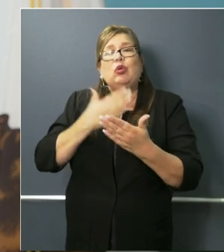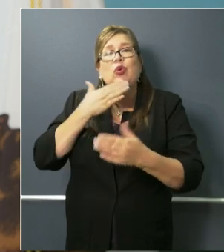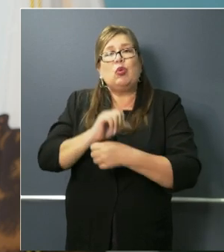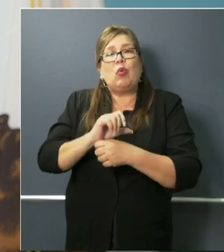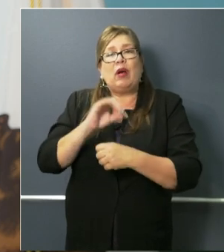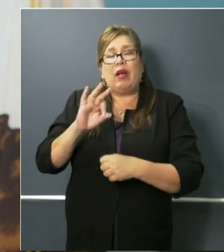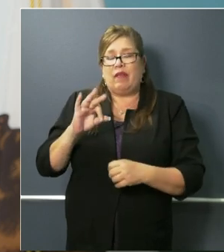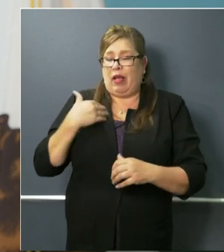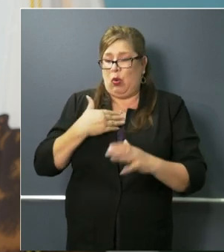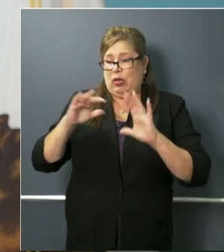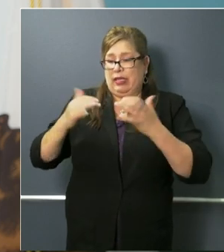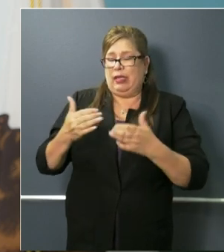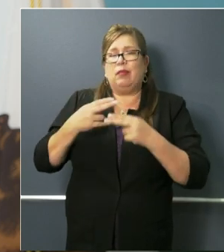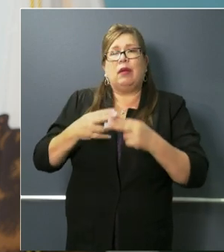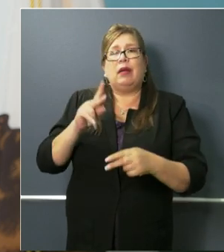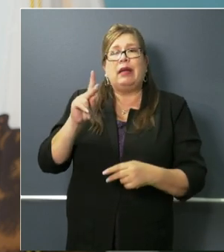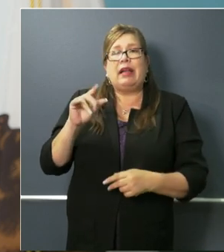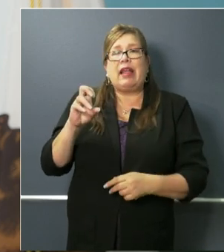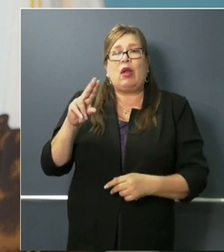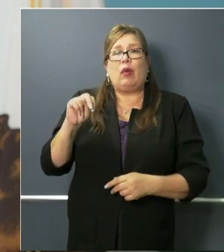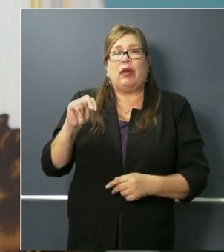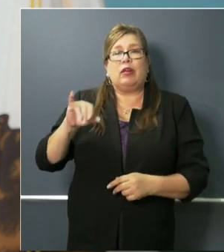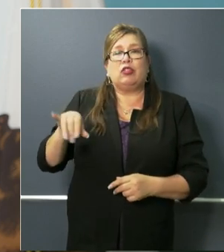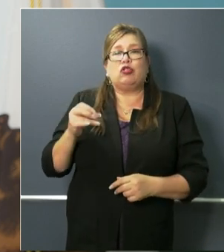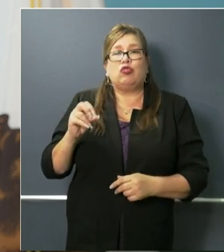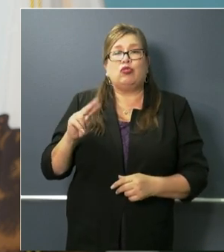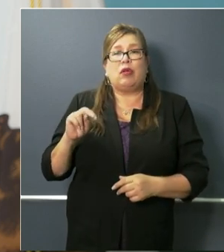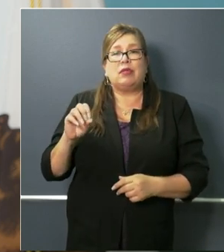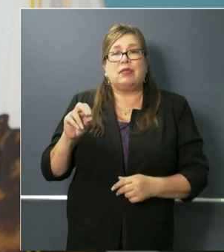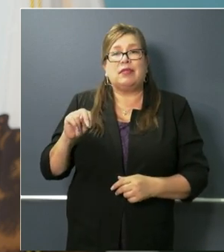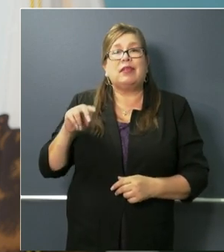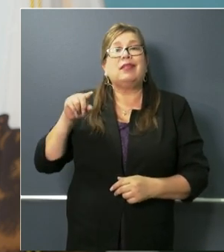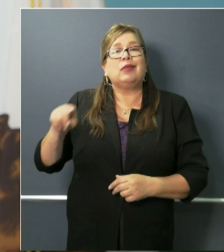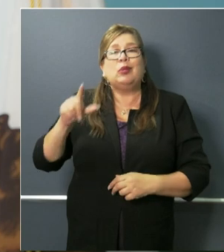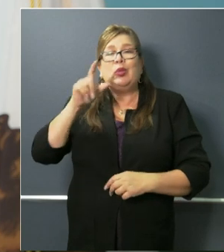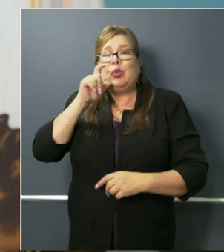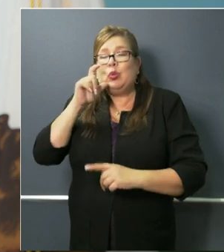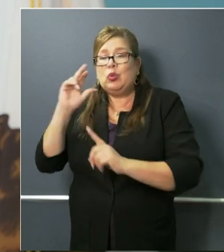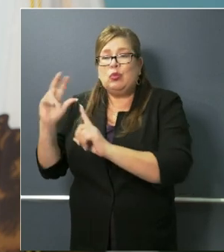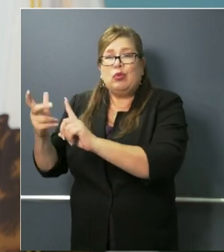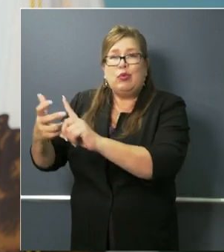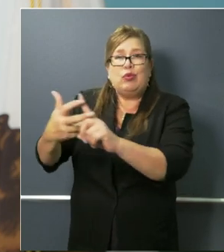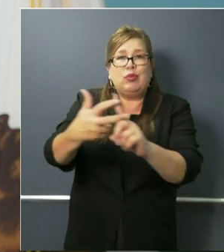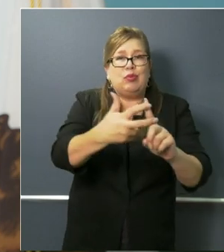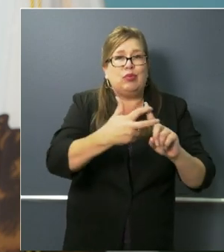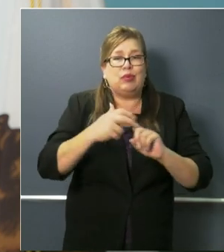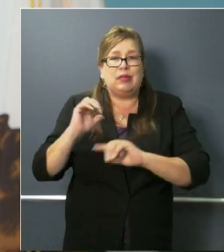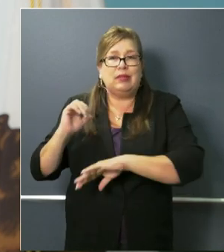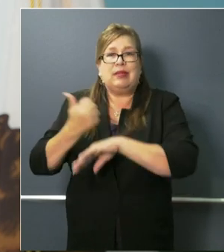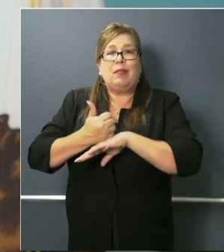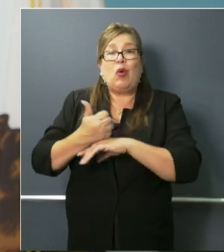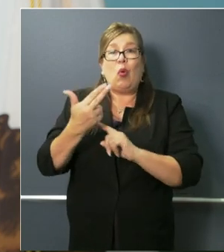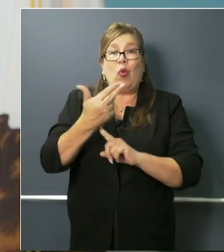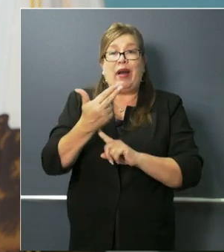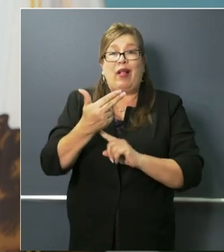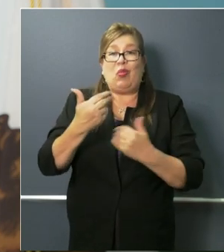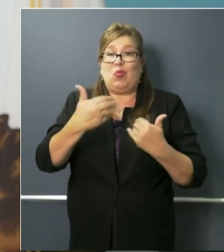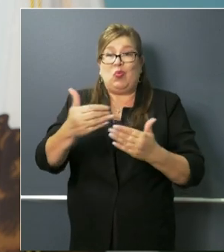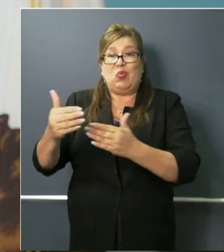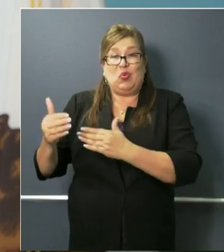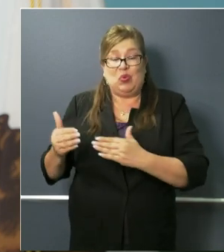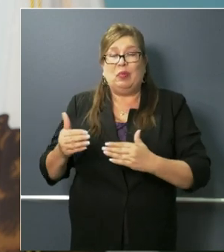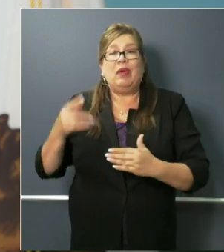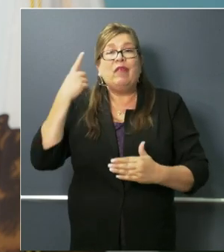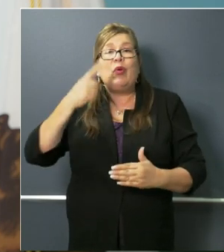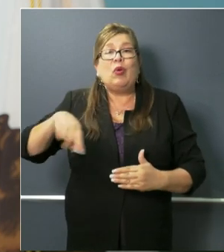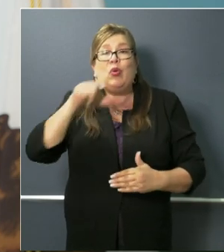We have now another number of hundreds of new hotel rooms. We were brought online just overnight for